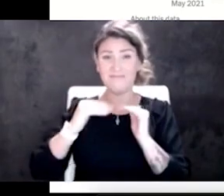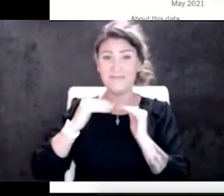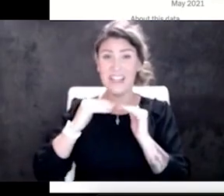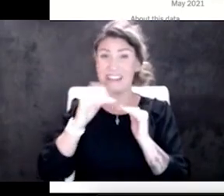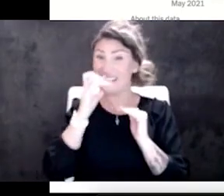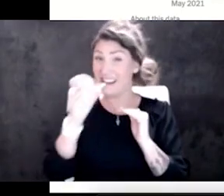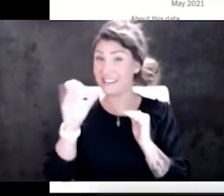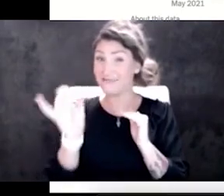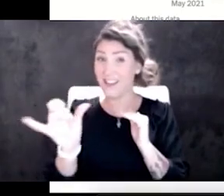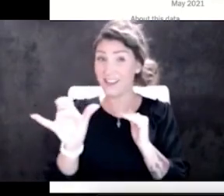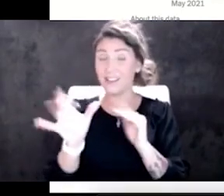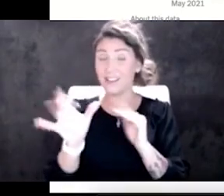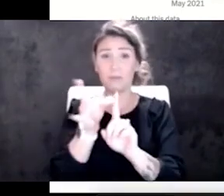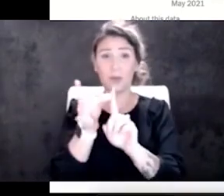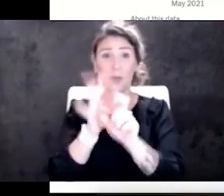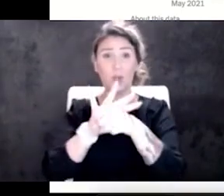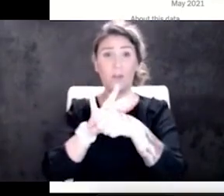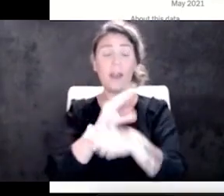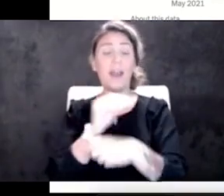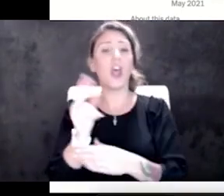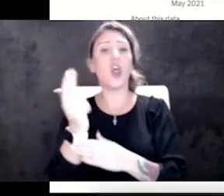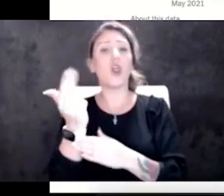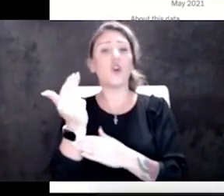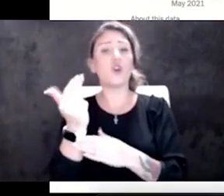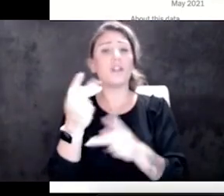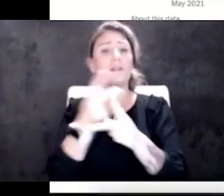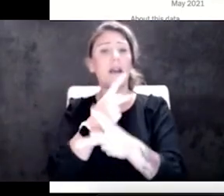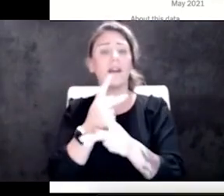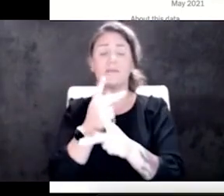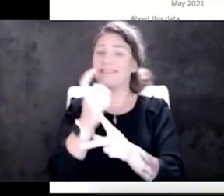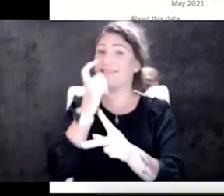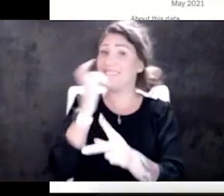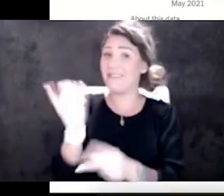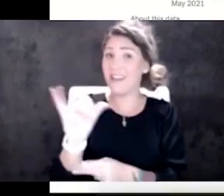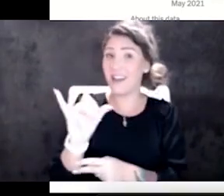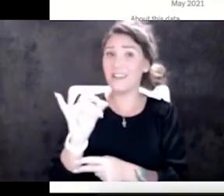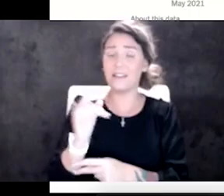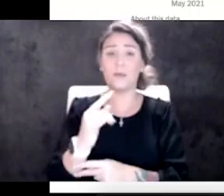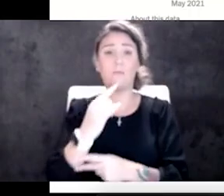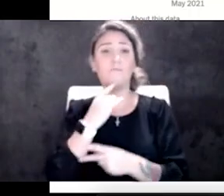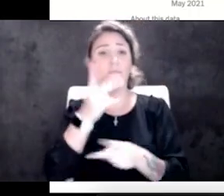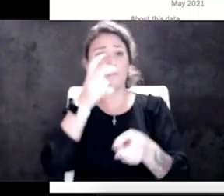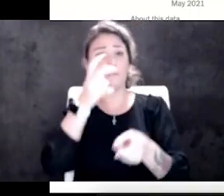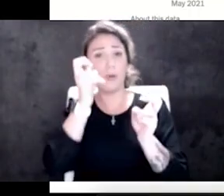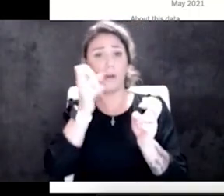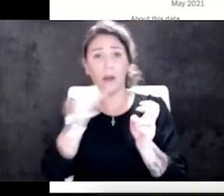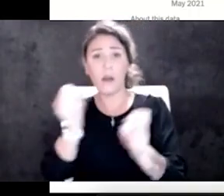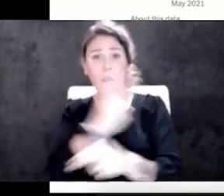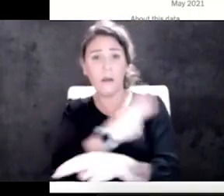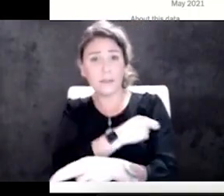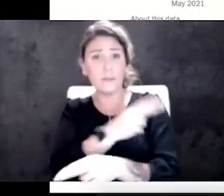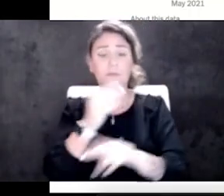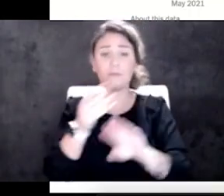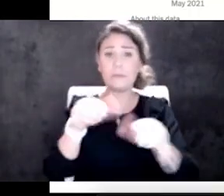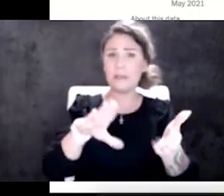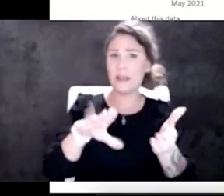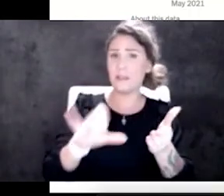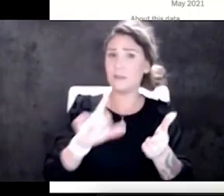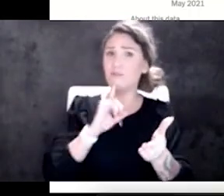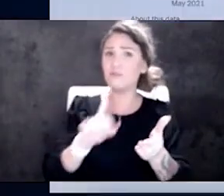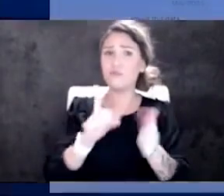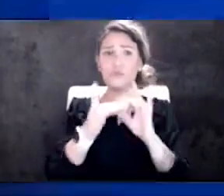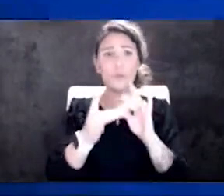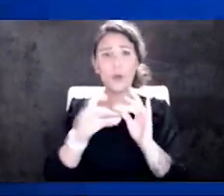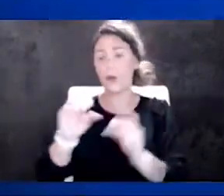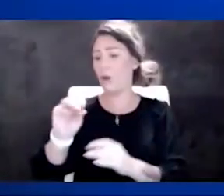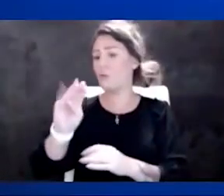COVID and 13 times less likely to have severe hospitalization and death. You're going to ask, is that going to be true about Omicron? We don't know